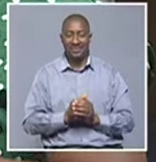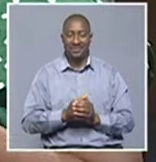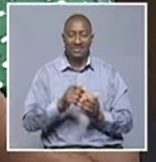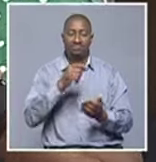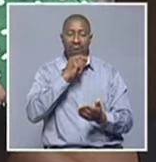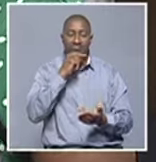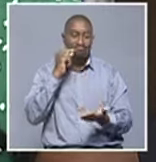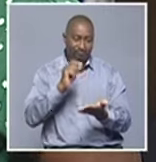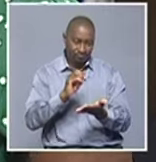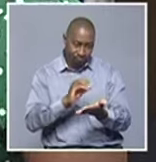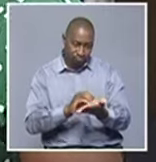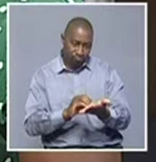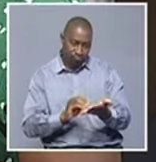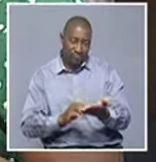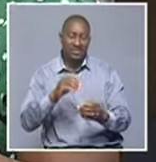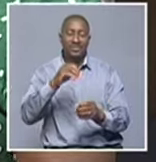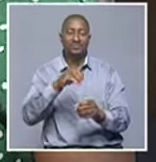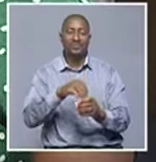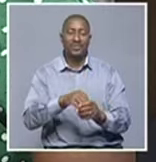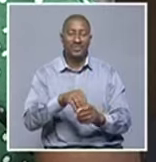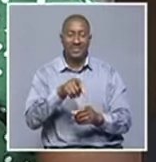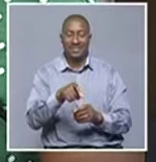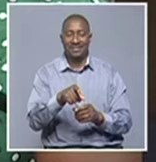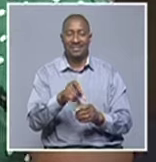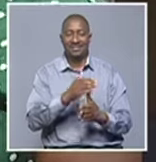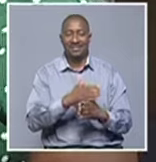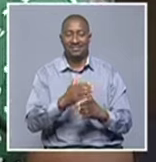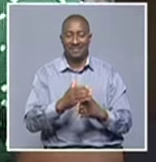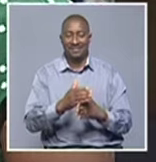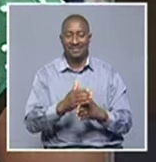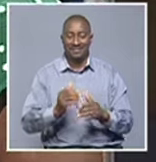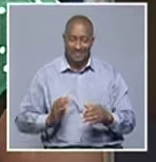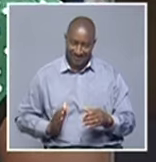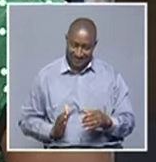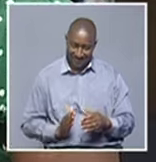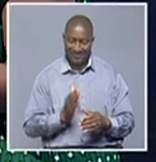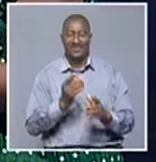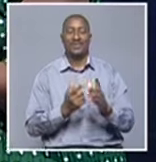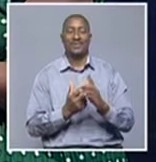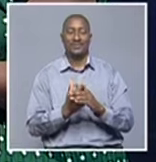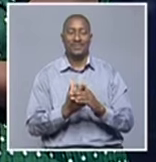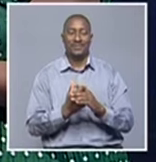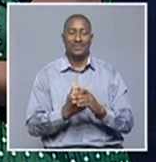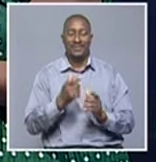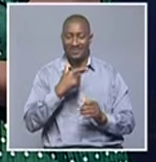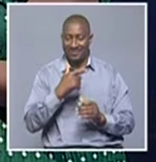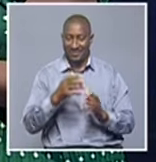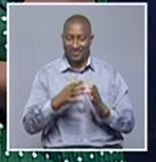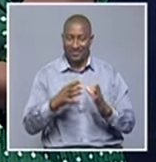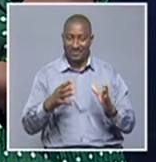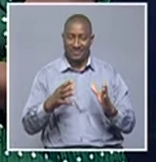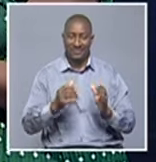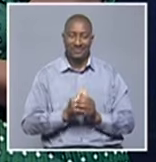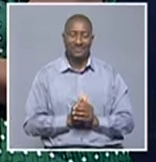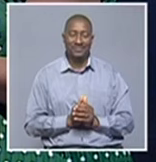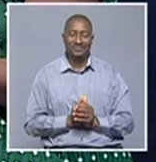be part of the fun and you know let's take nbc to the people let's make it really ours amazing lucy k thank you so much for joining us and we wish you